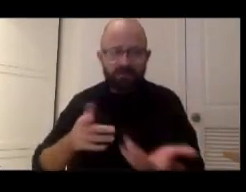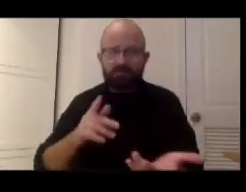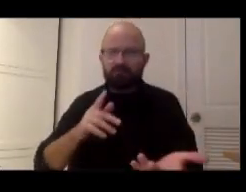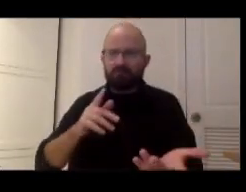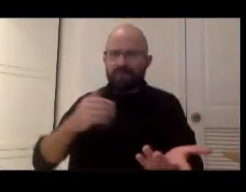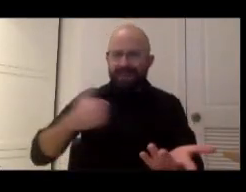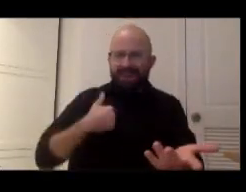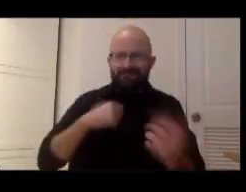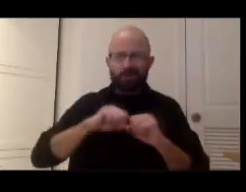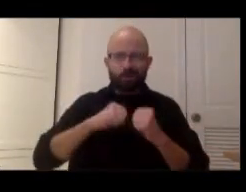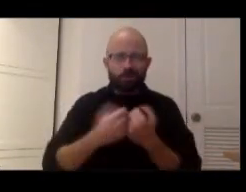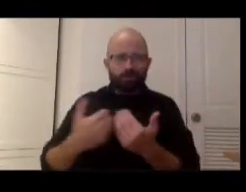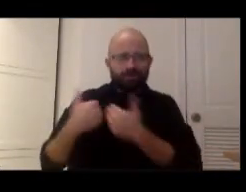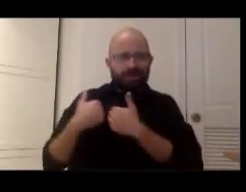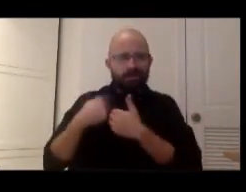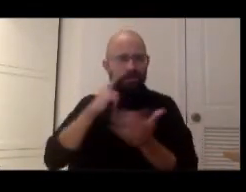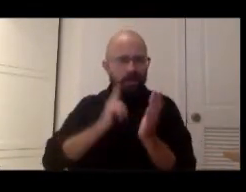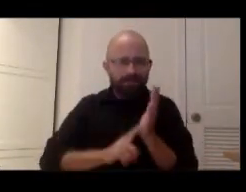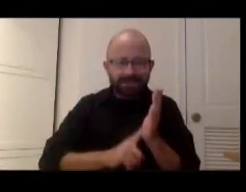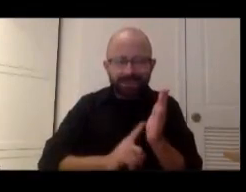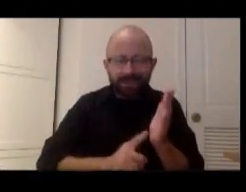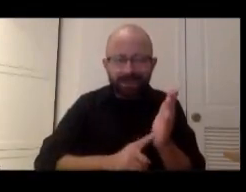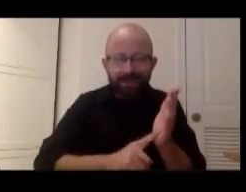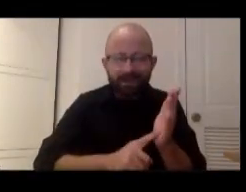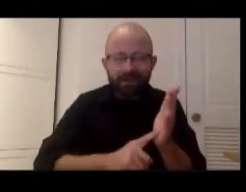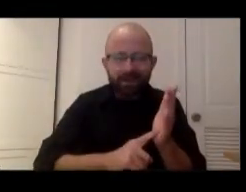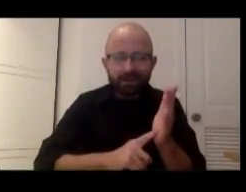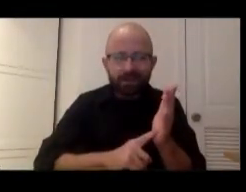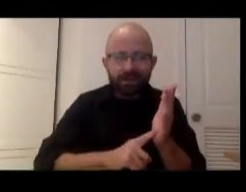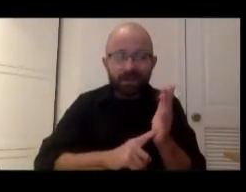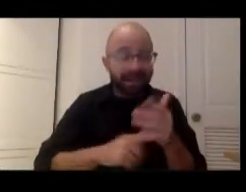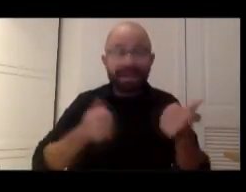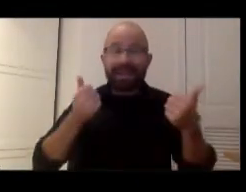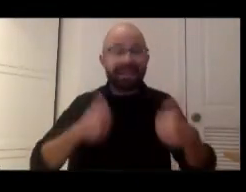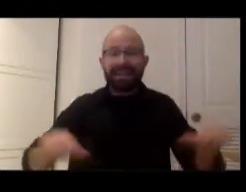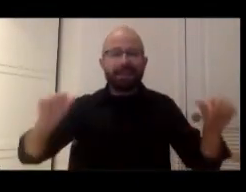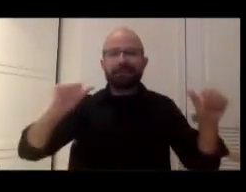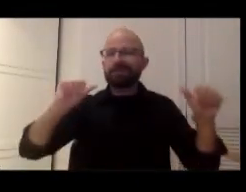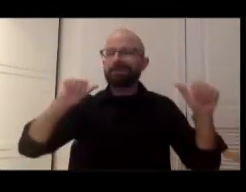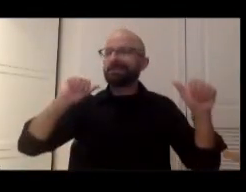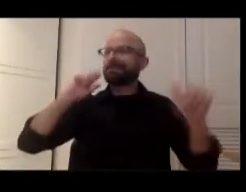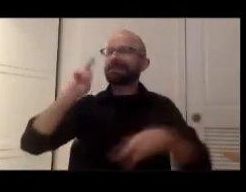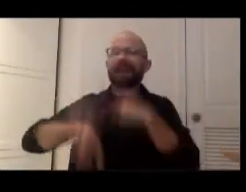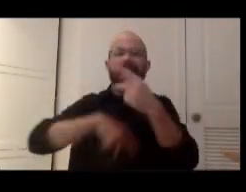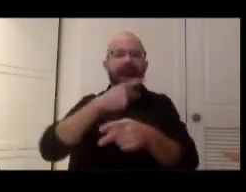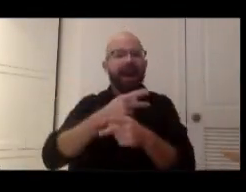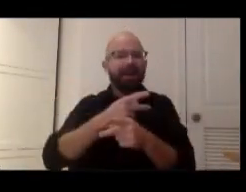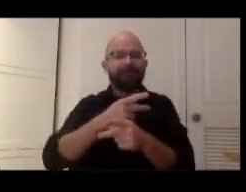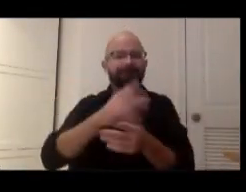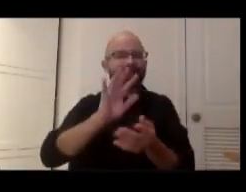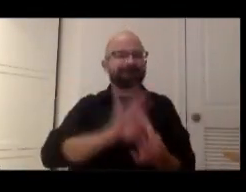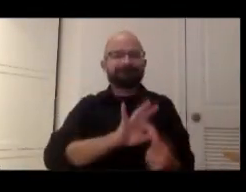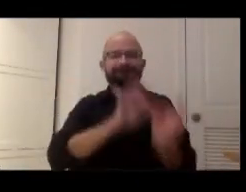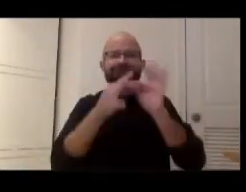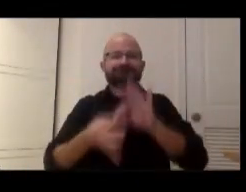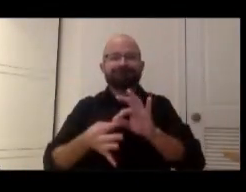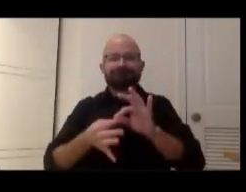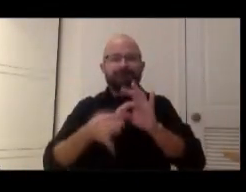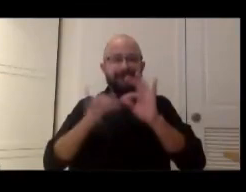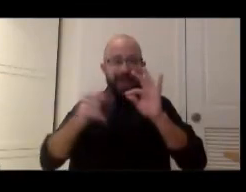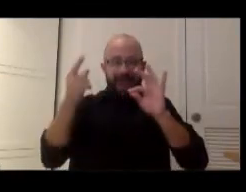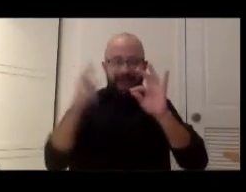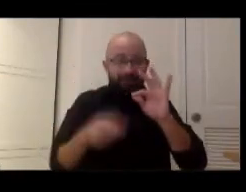social responsibility to investigate and address and sort of any sort of, any sort of interpretation that's made public,